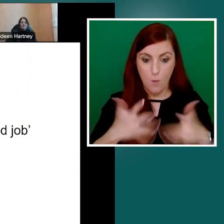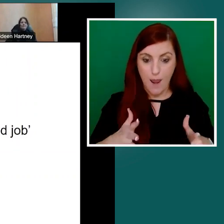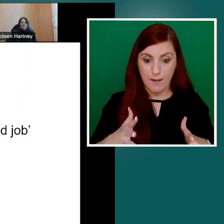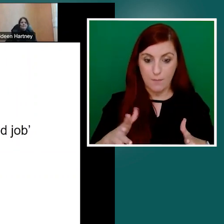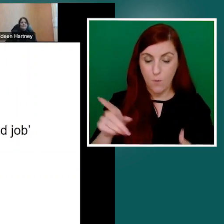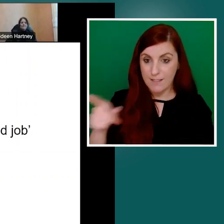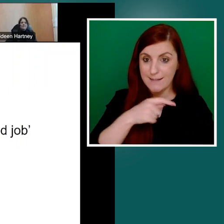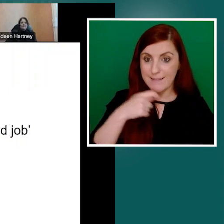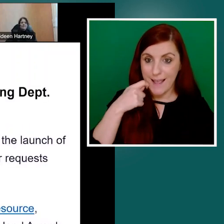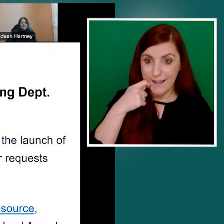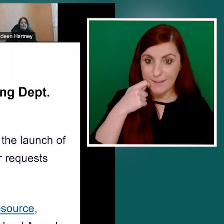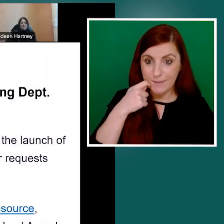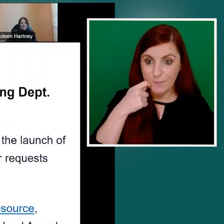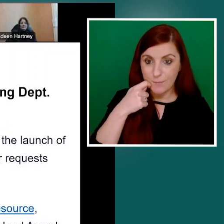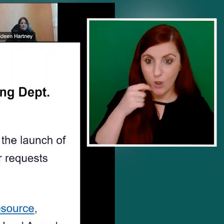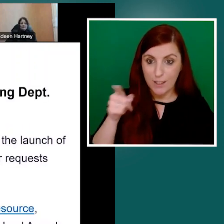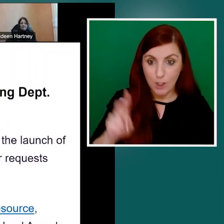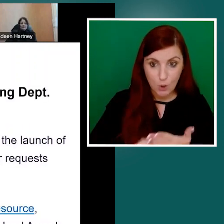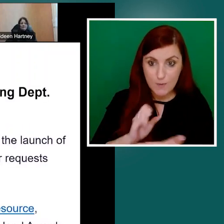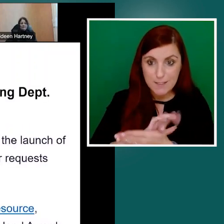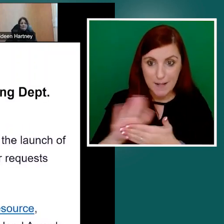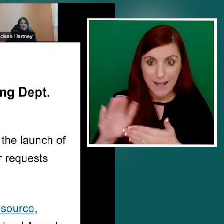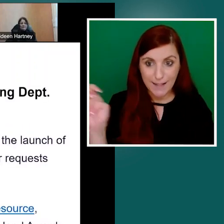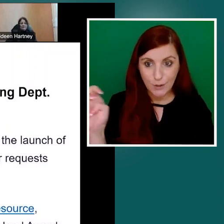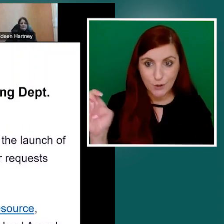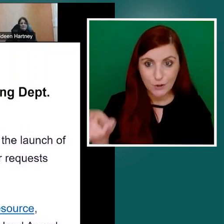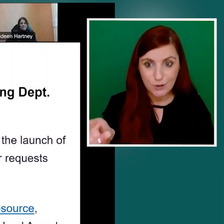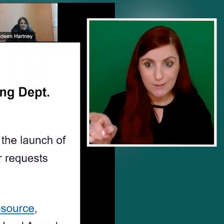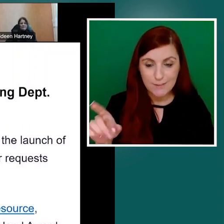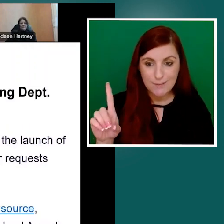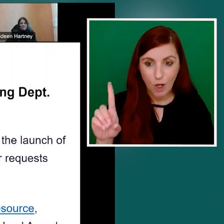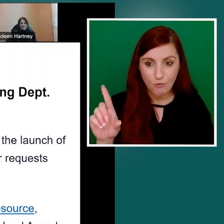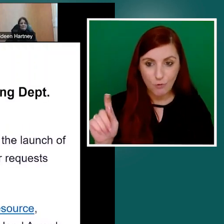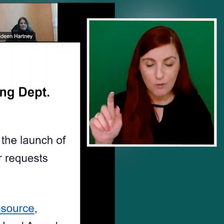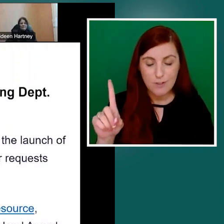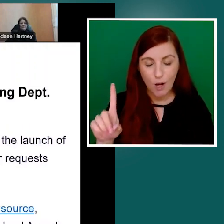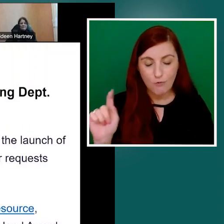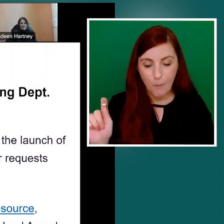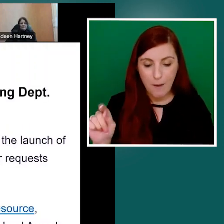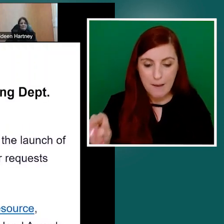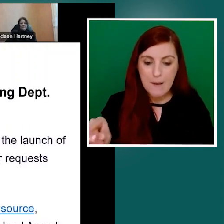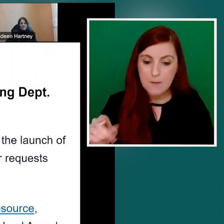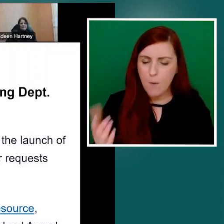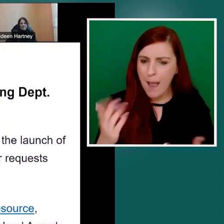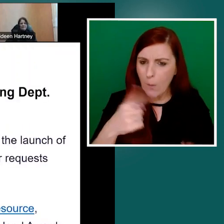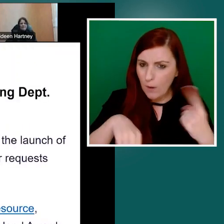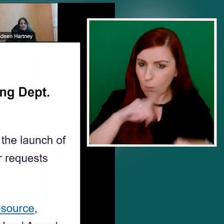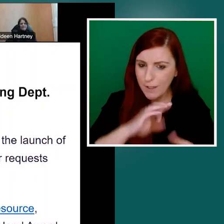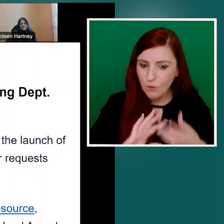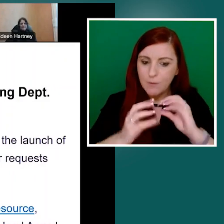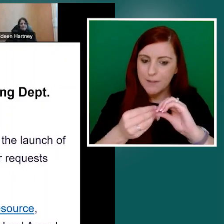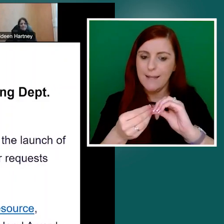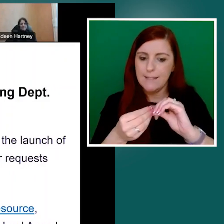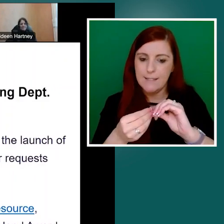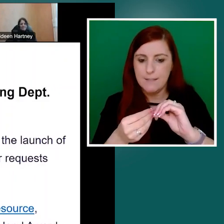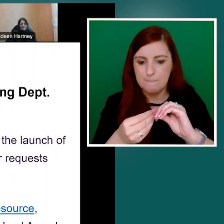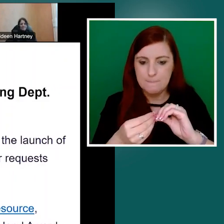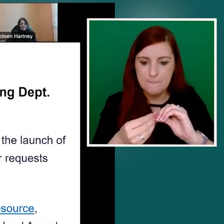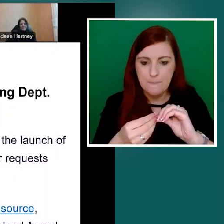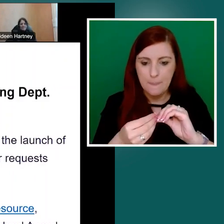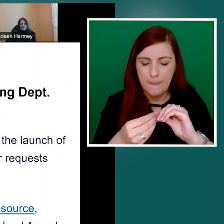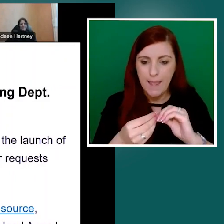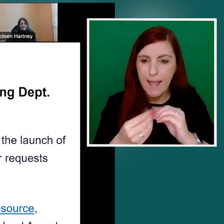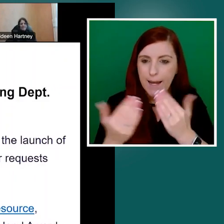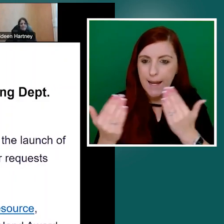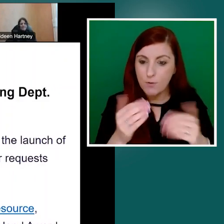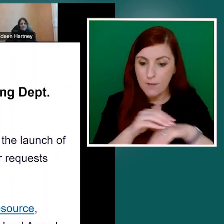how can we create a literacy friendly Ireland? And this is I won't go into the totality of this example, but this is a recent project that we've been